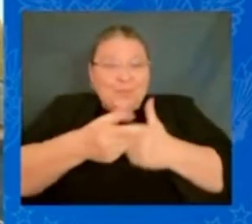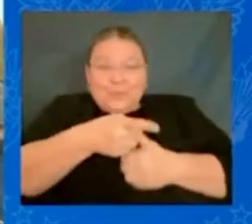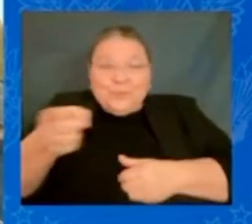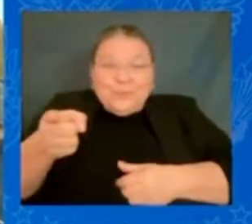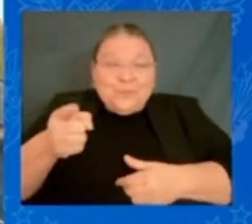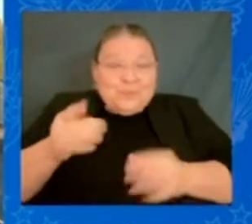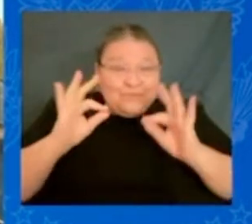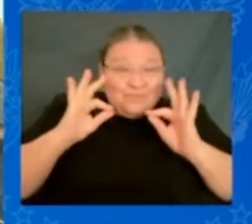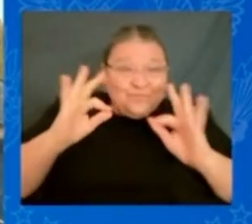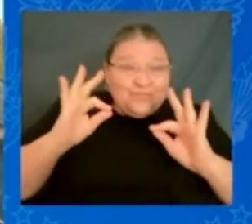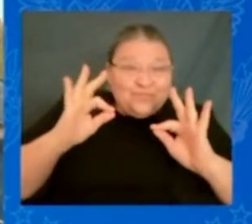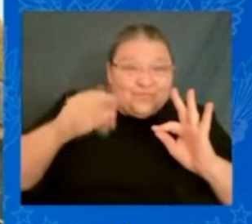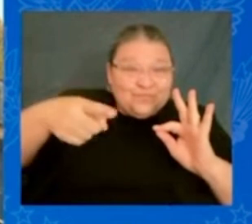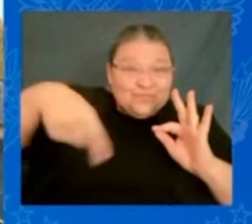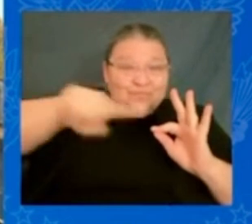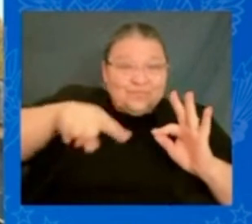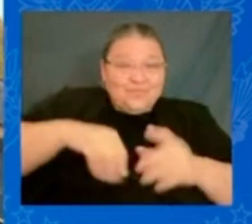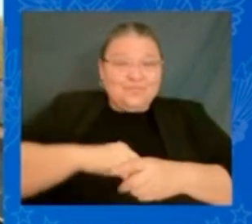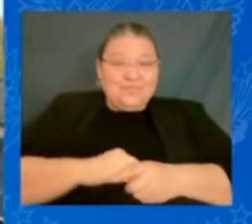Selma's here.